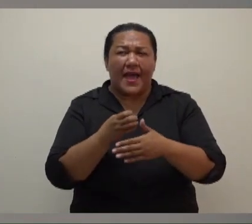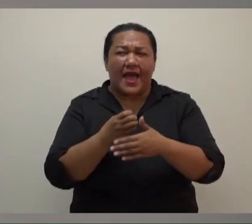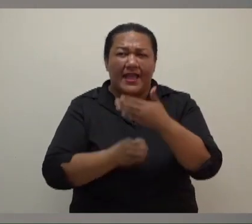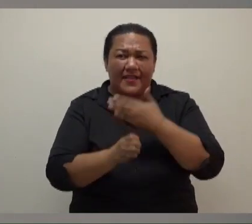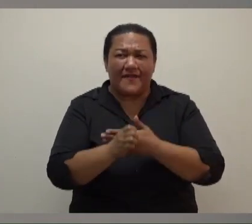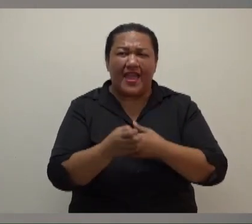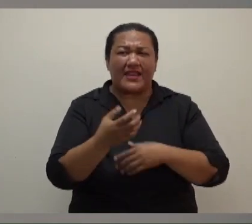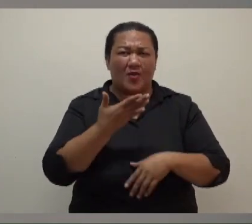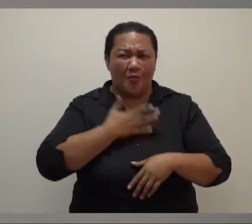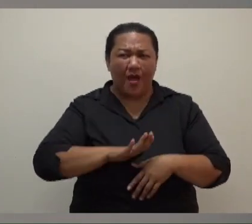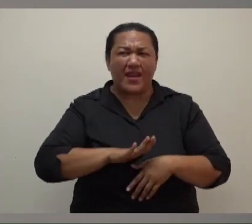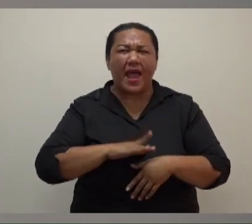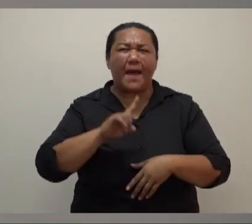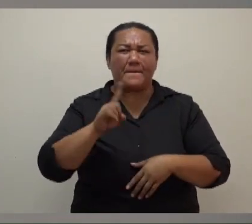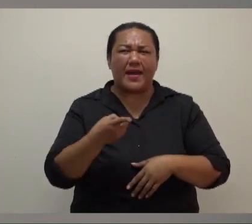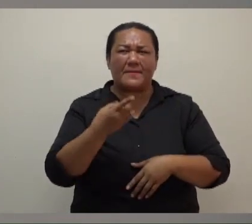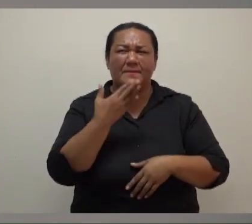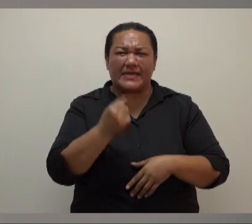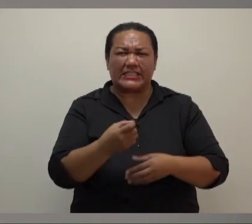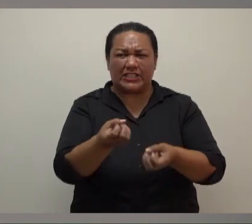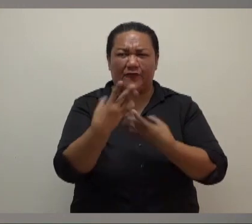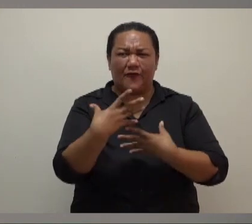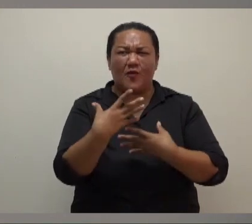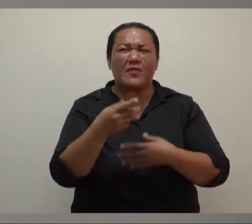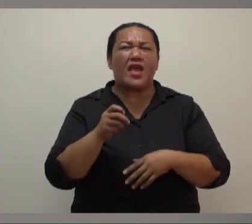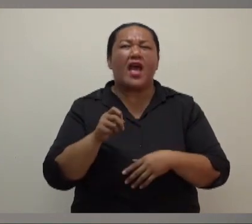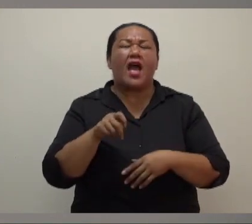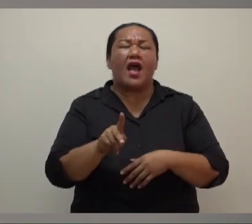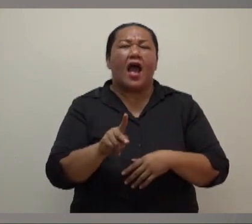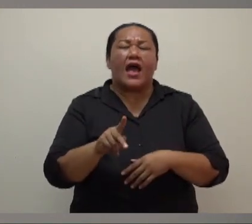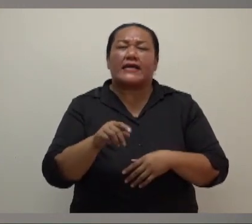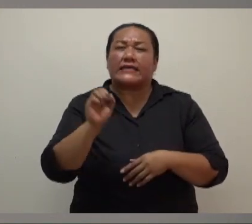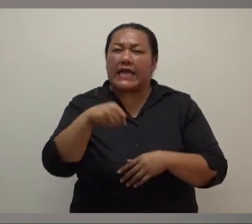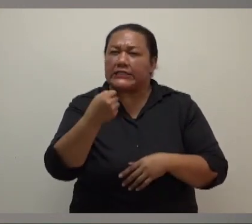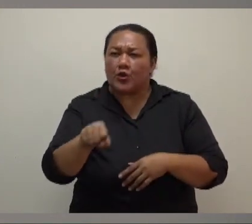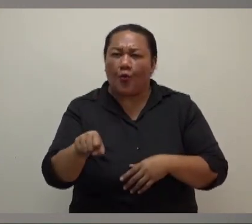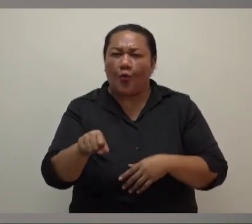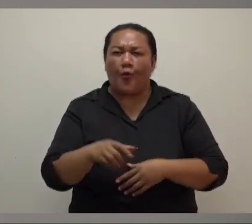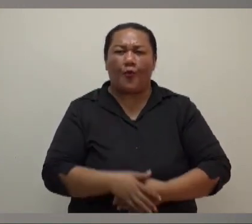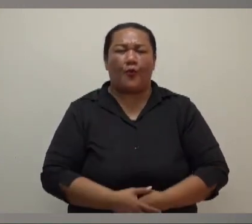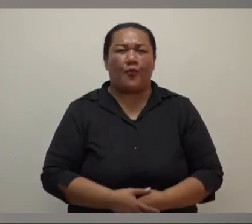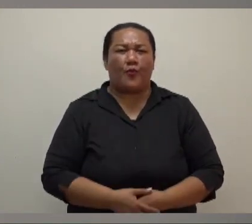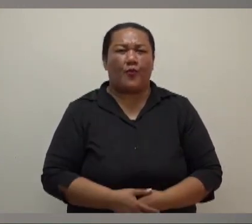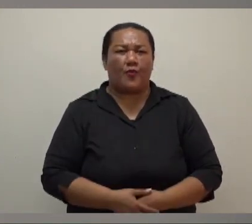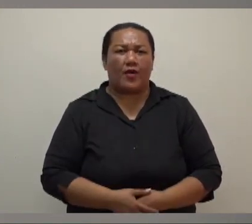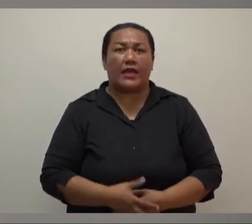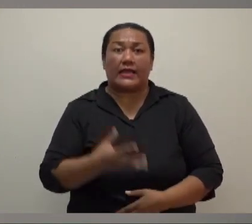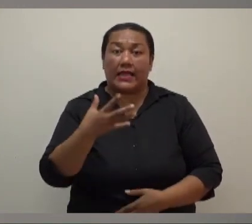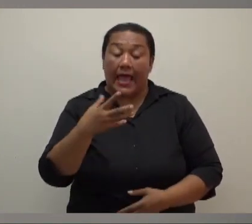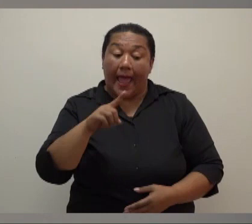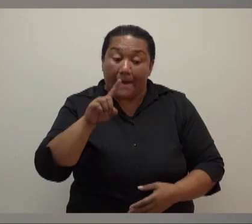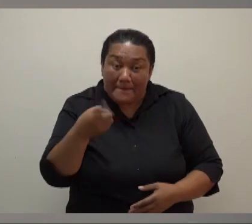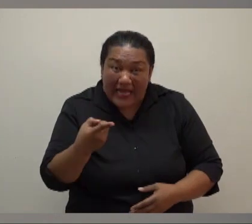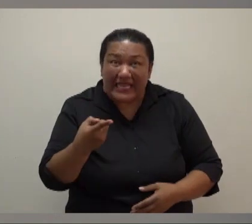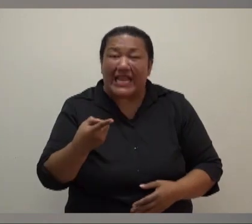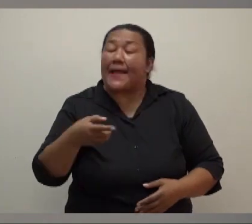I need a permit or not. They don't need a permit but they're quite happy. They said, we've done X, Y, Z. We've got hand sanitizers. You know, so